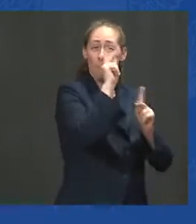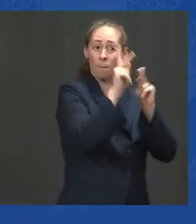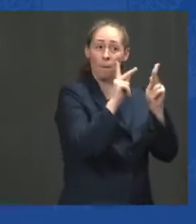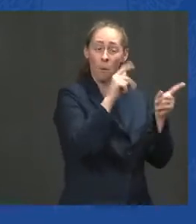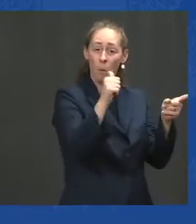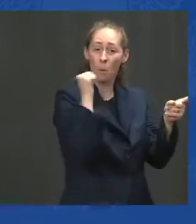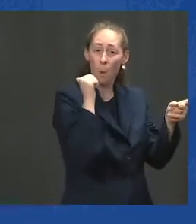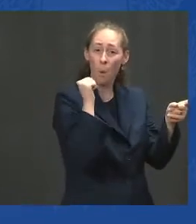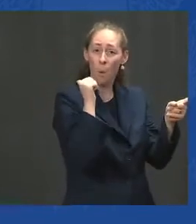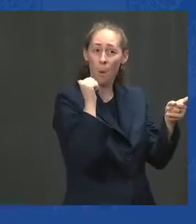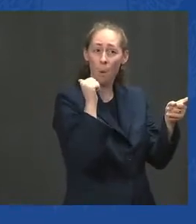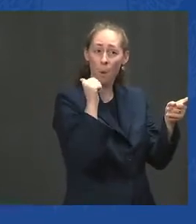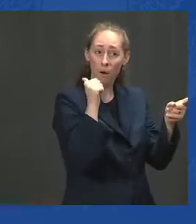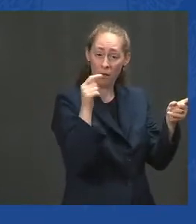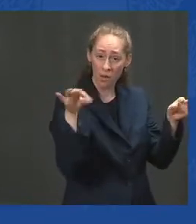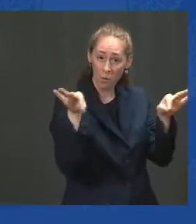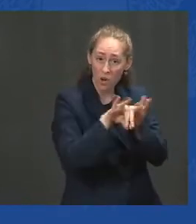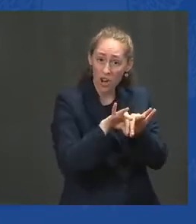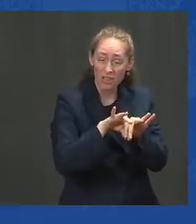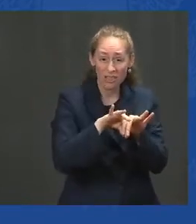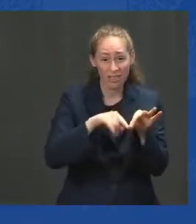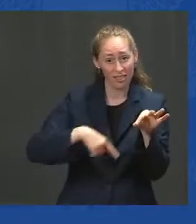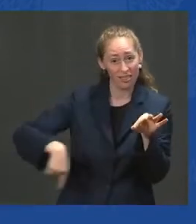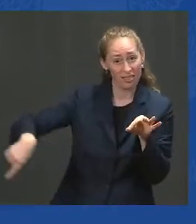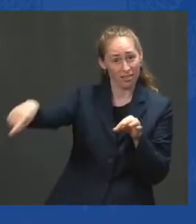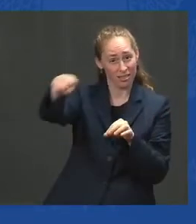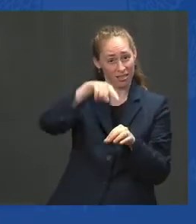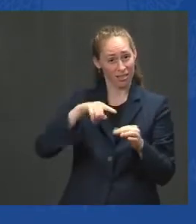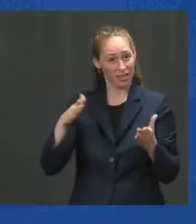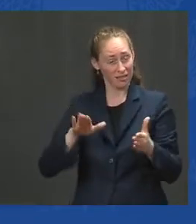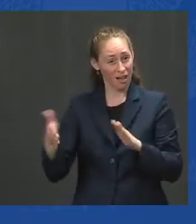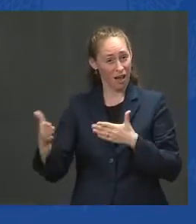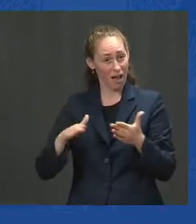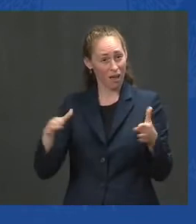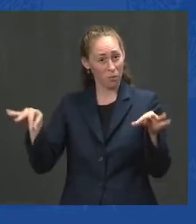How many endless rows of headstones is Arlington National Cemetery?